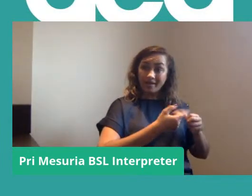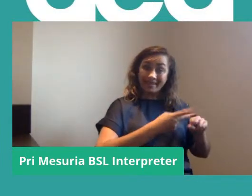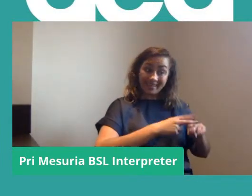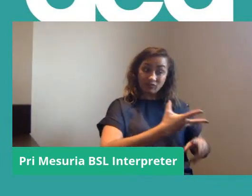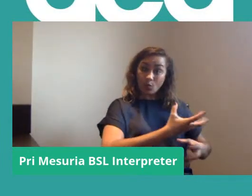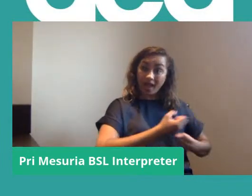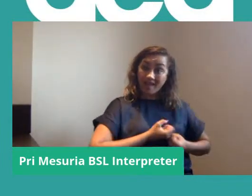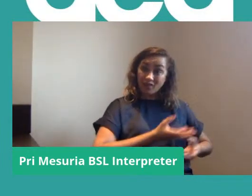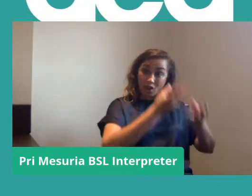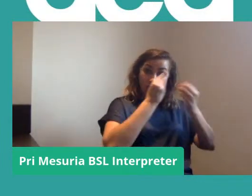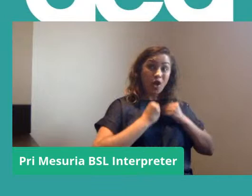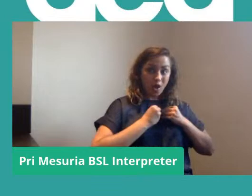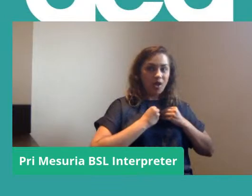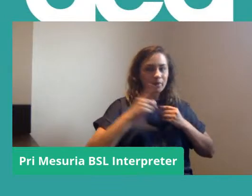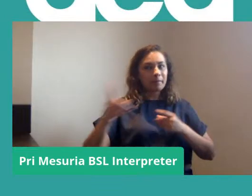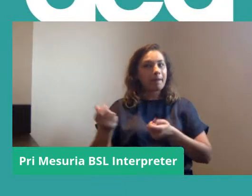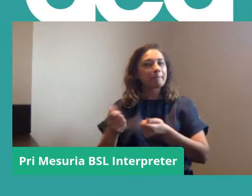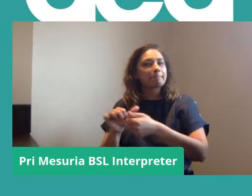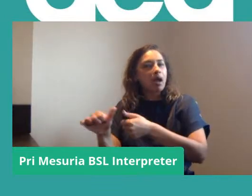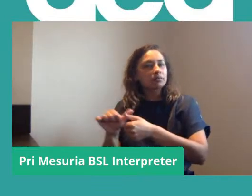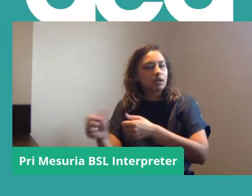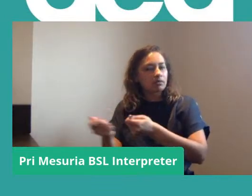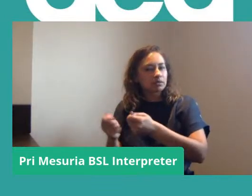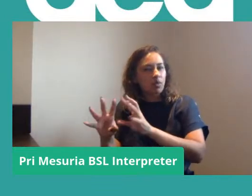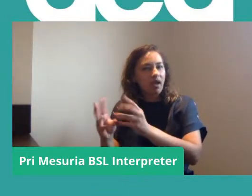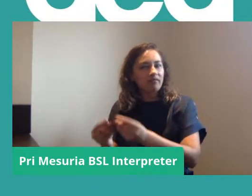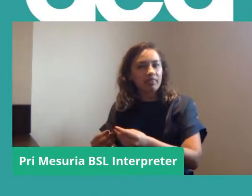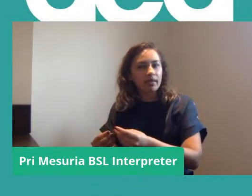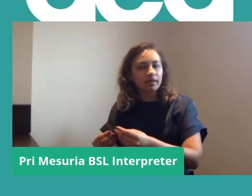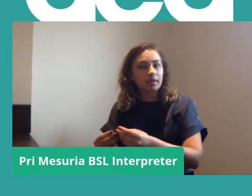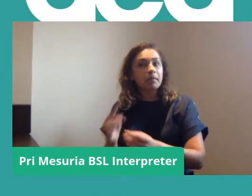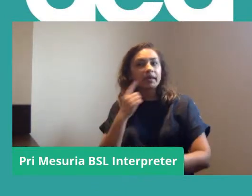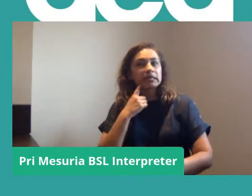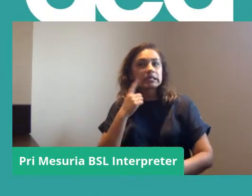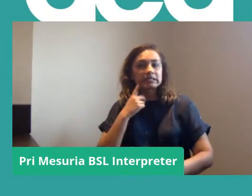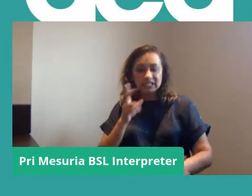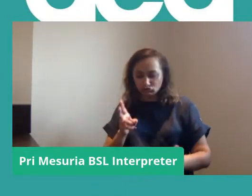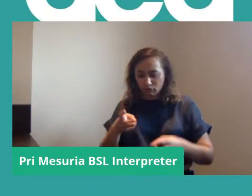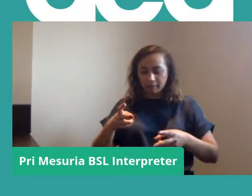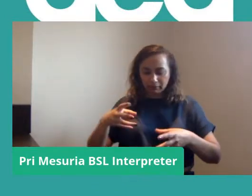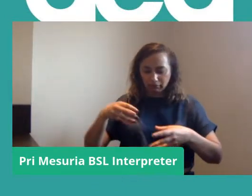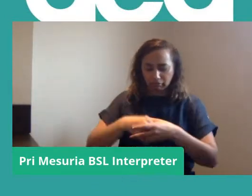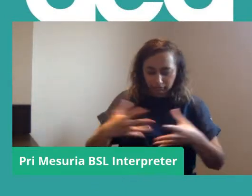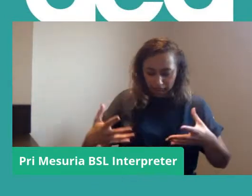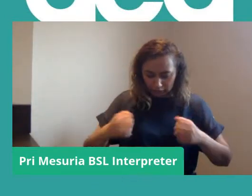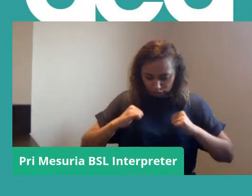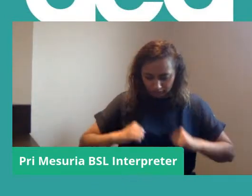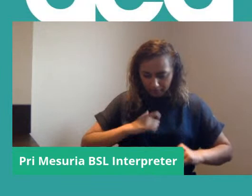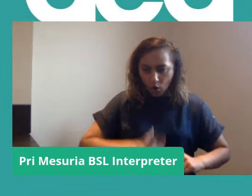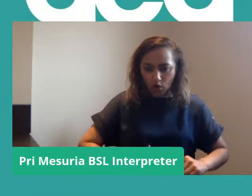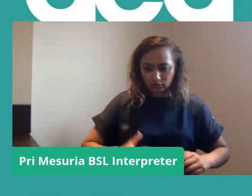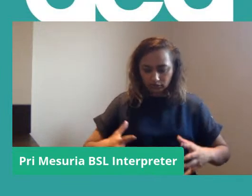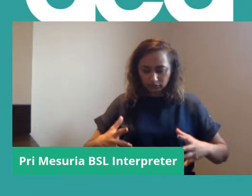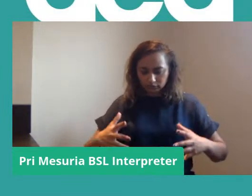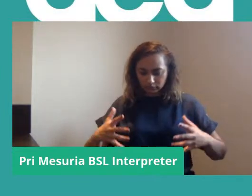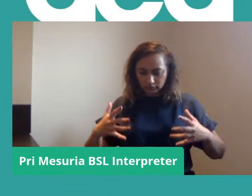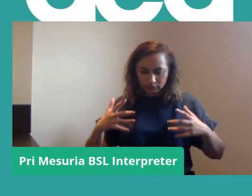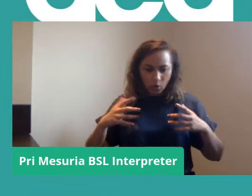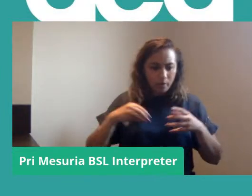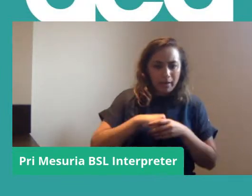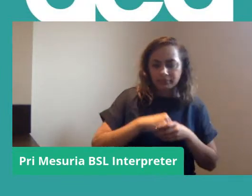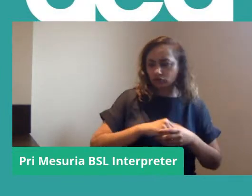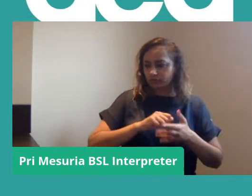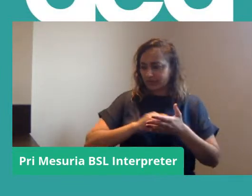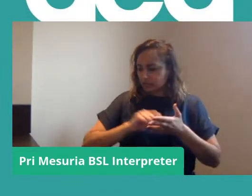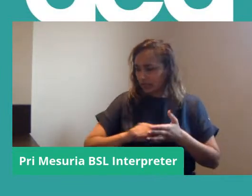place beforehand. And it's very easy to fall into the trap as a branch chair or secretary or membership secretary,